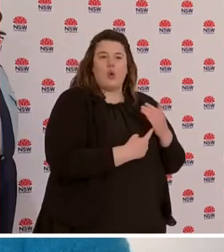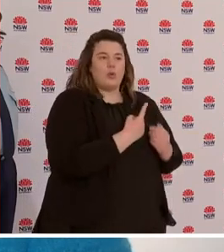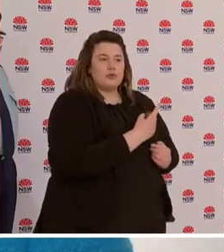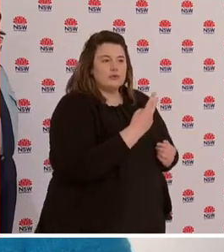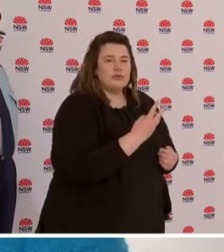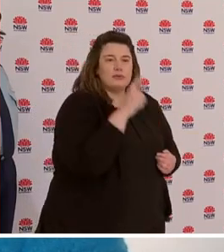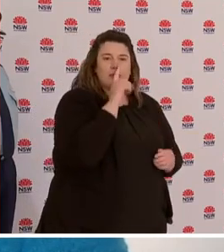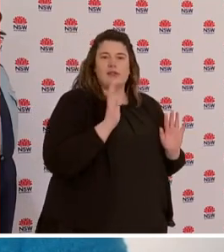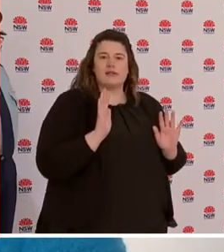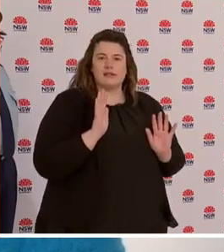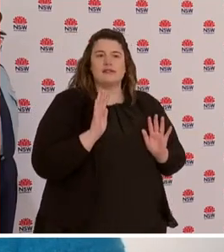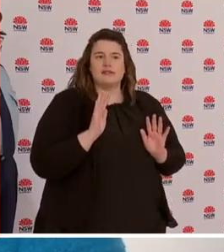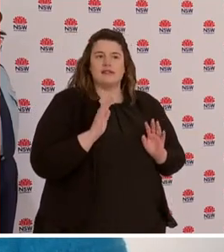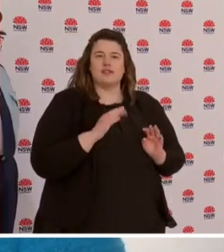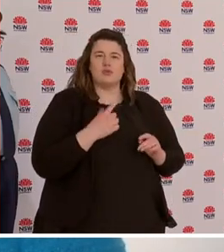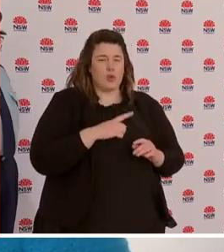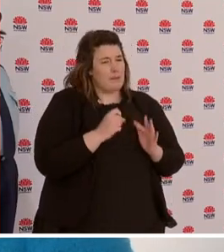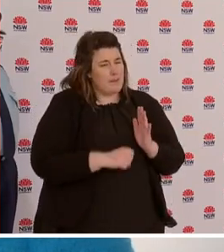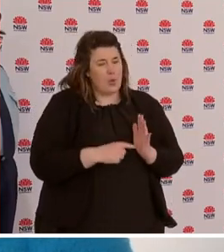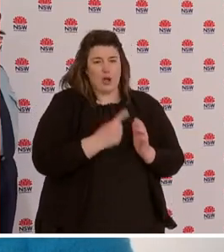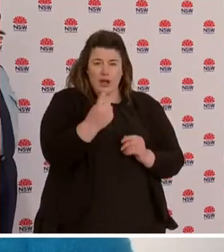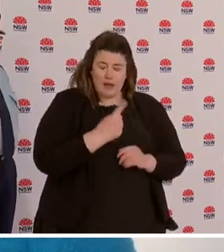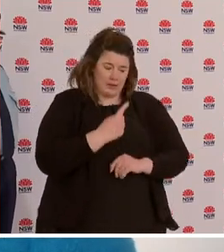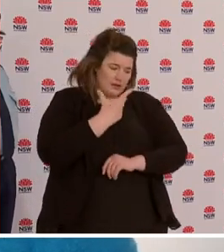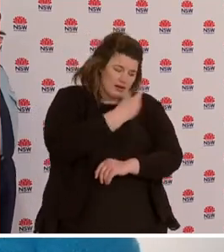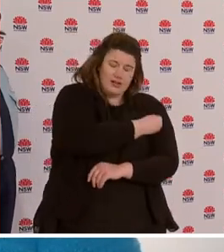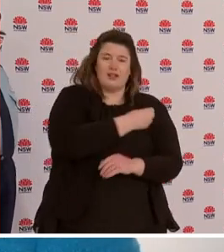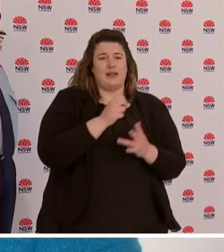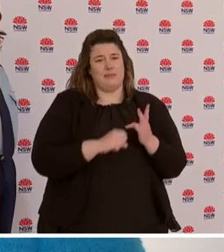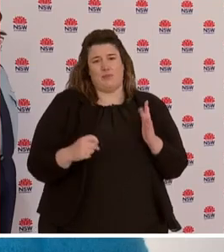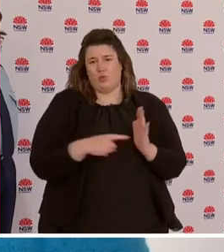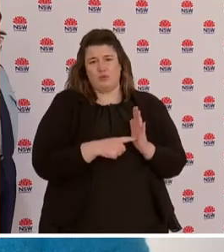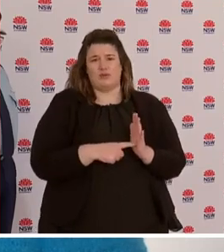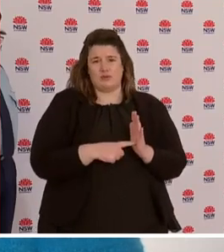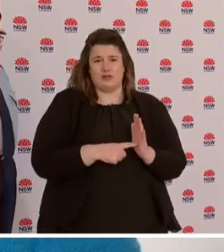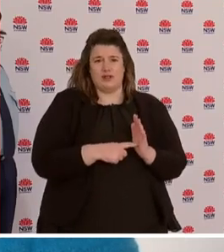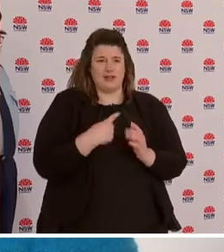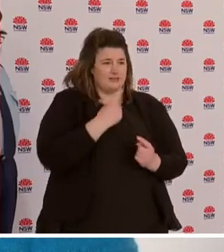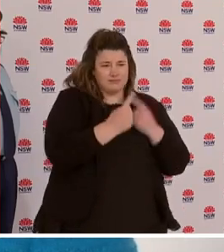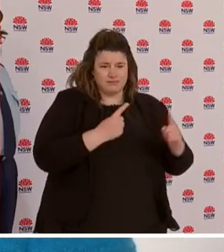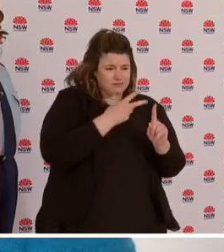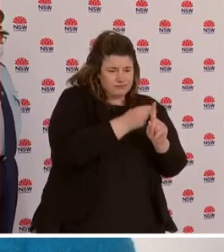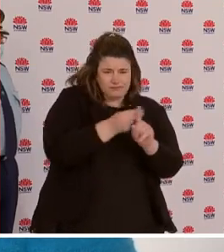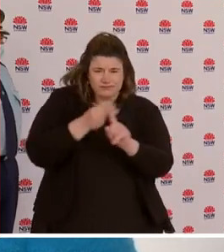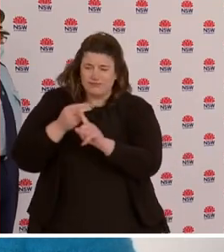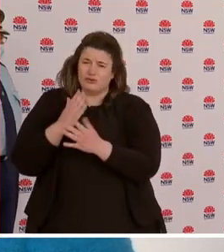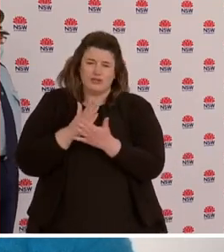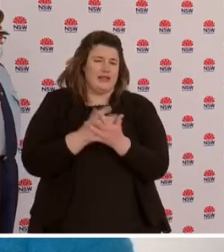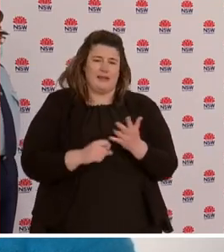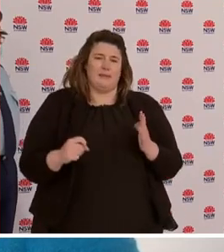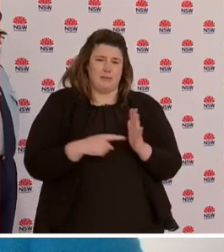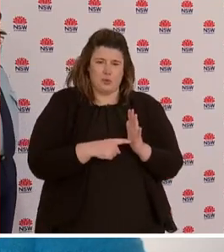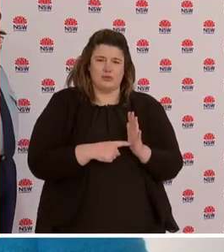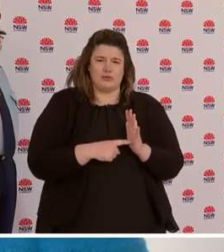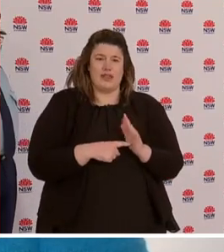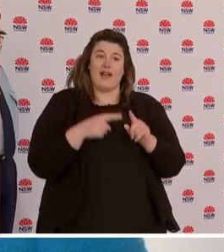dose of the vaccine. And that's why it is so important to have that combination of restrictions and also higher vaccination rates. Please know,